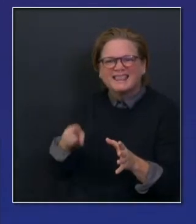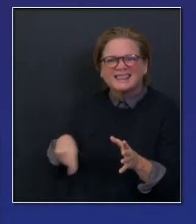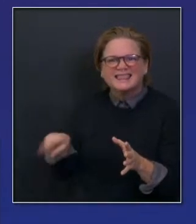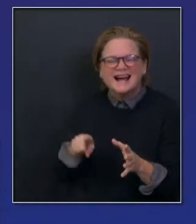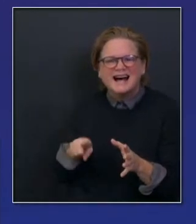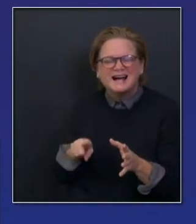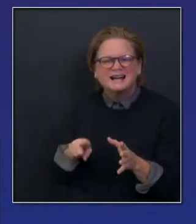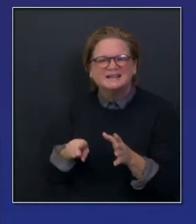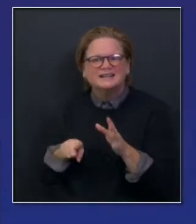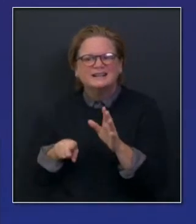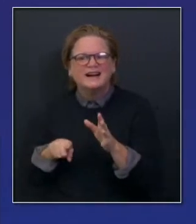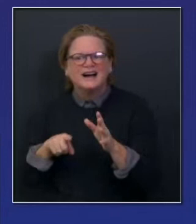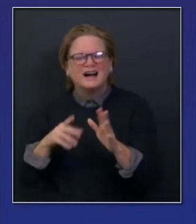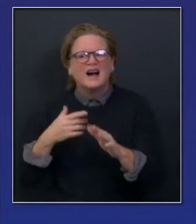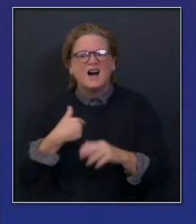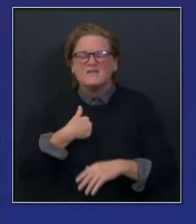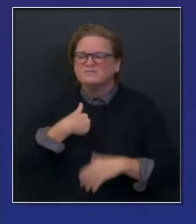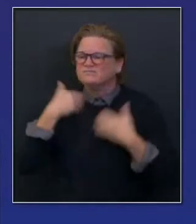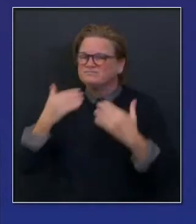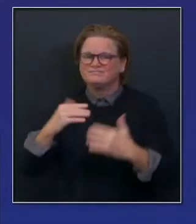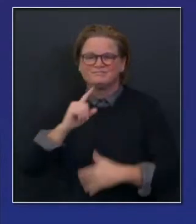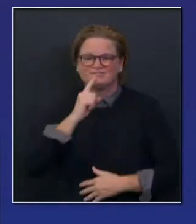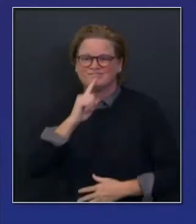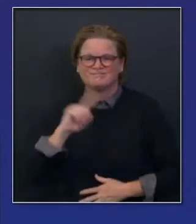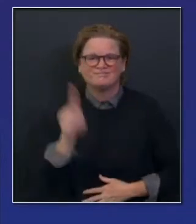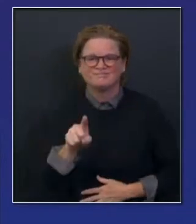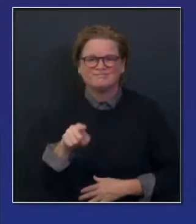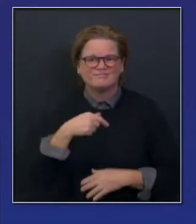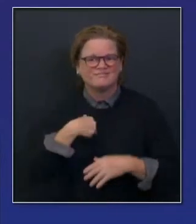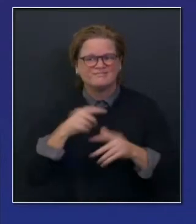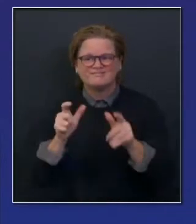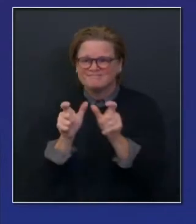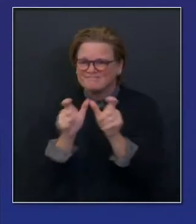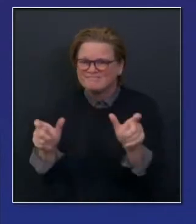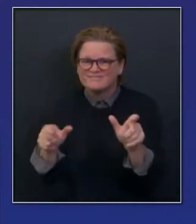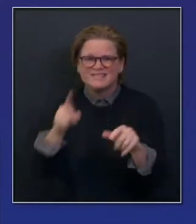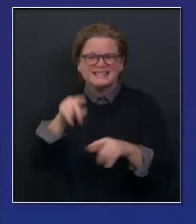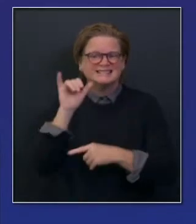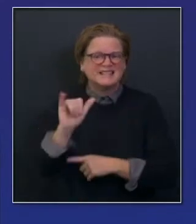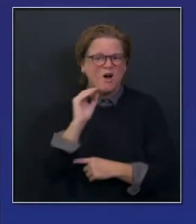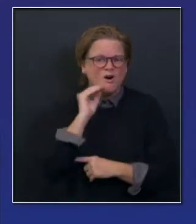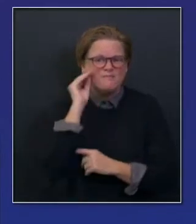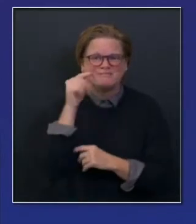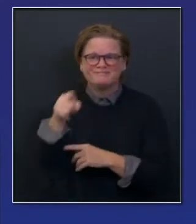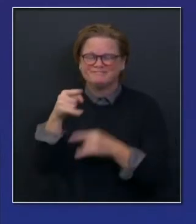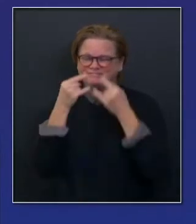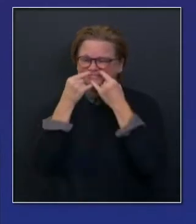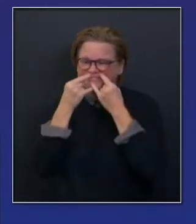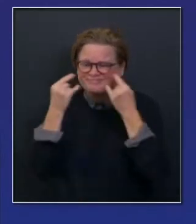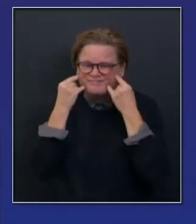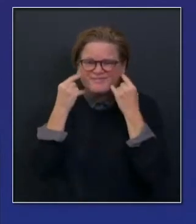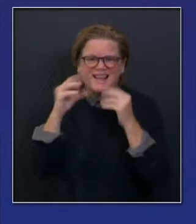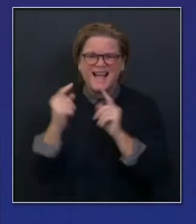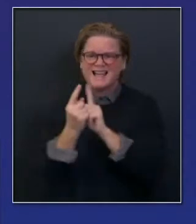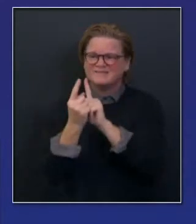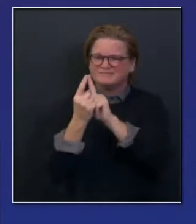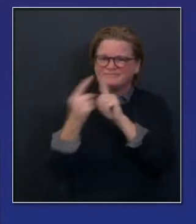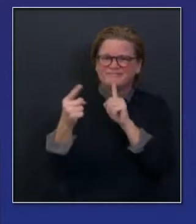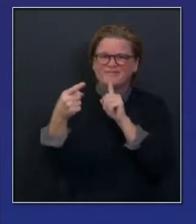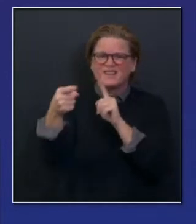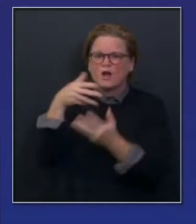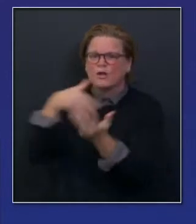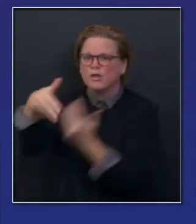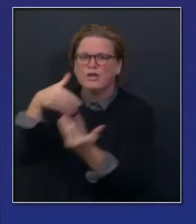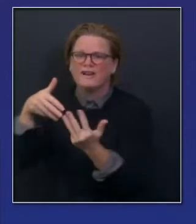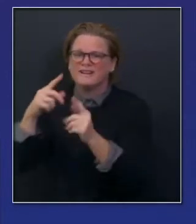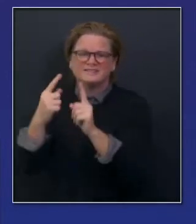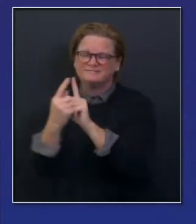continue to do the important work of wearing masks and the physical distancing, self-monitoring of symptoms, all part and parcel